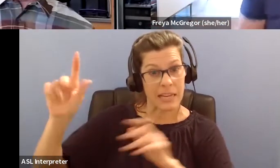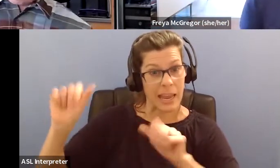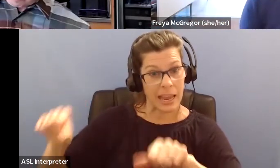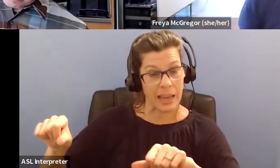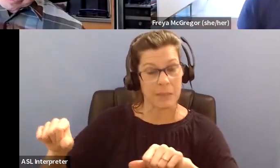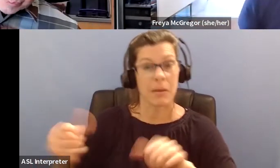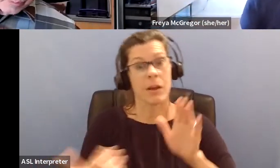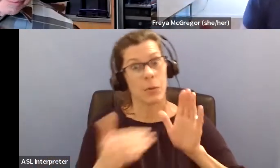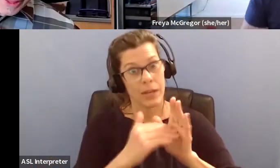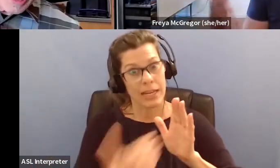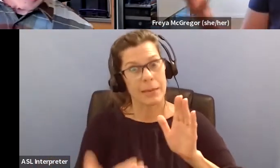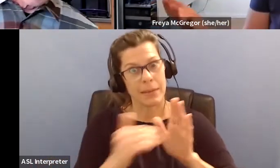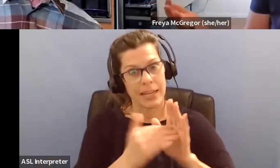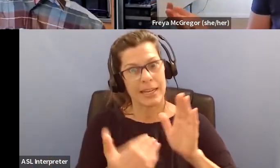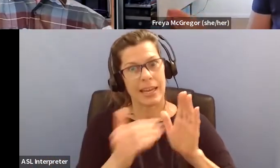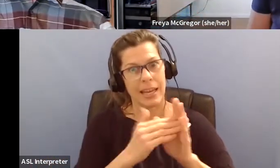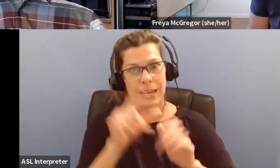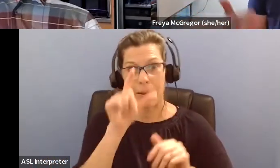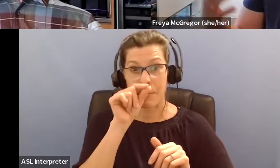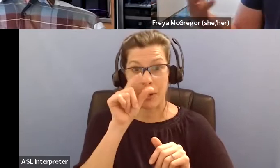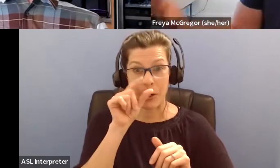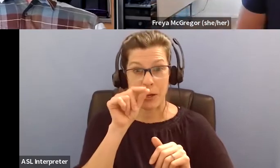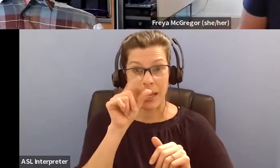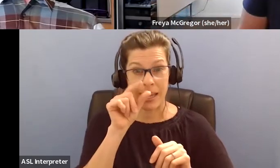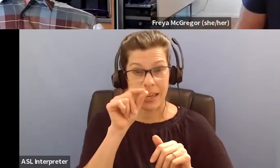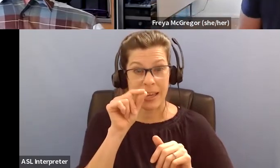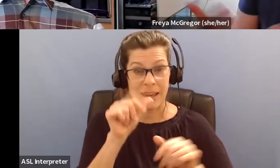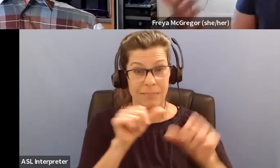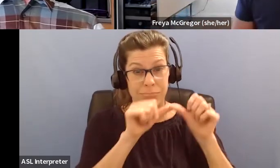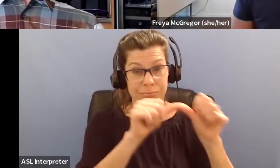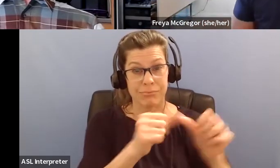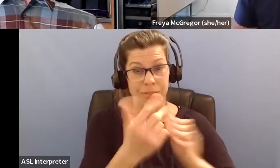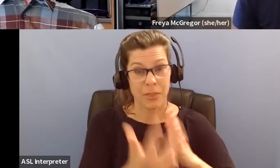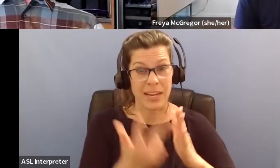birding. You tend to, if you're using, you tend to use them more than once.